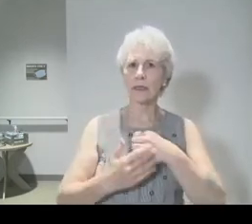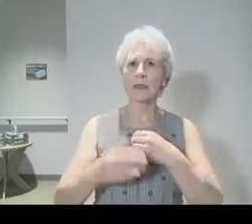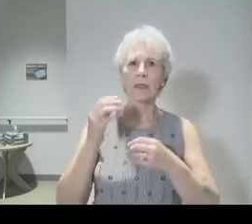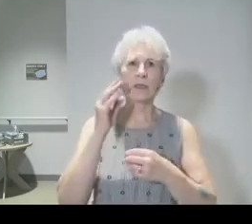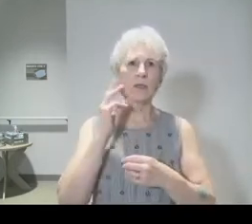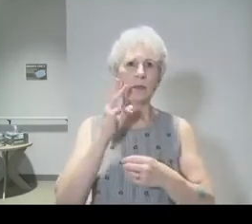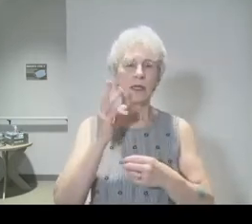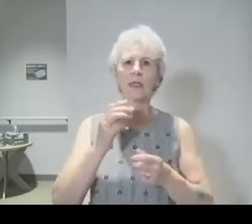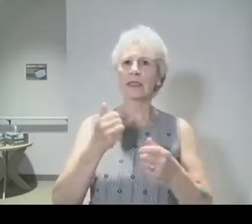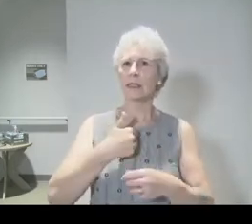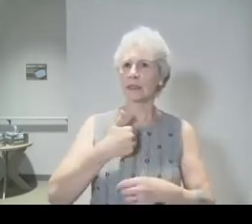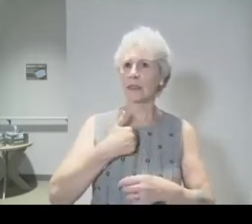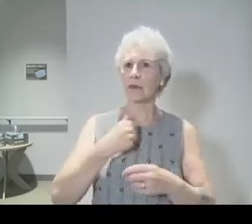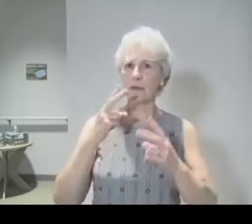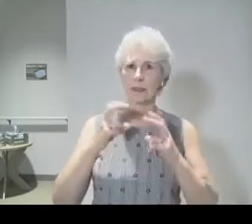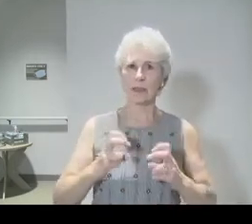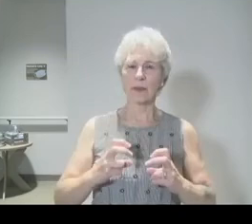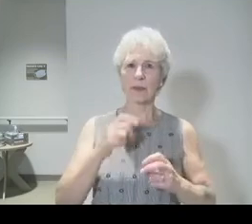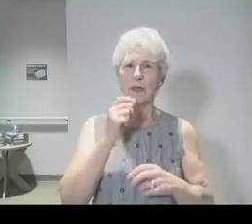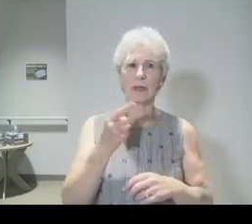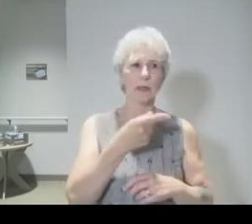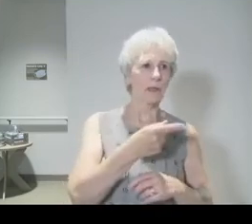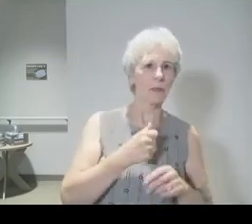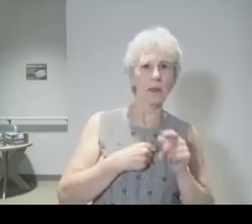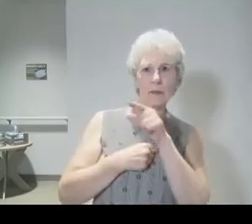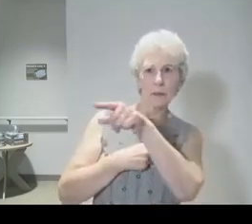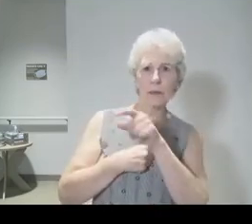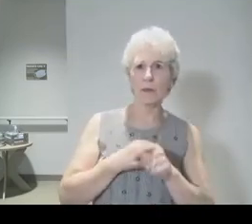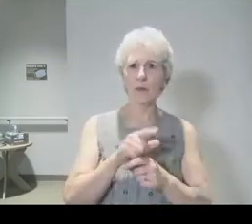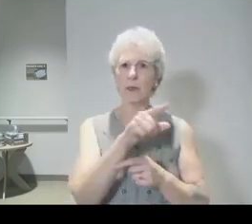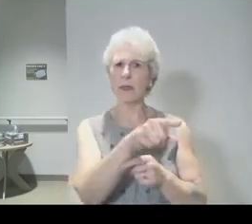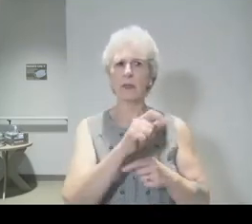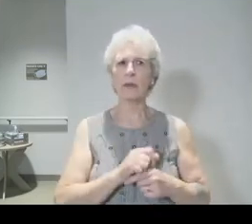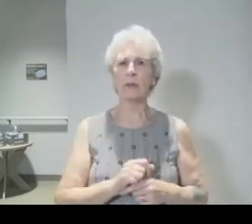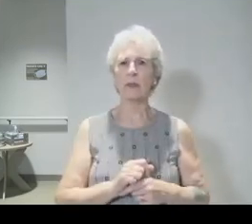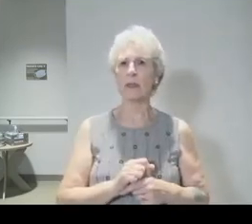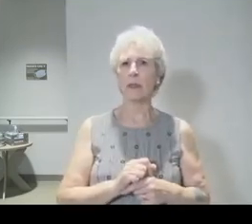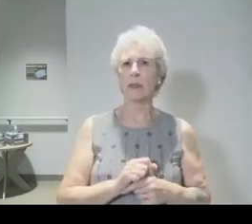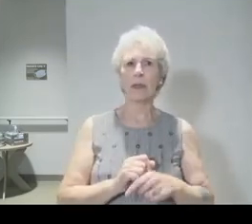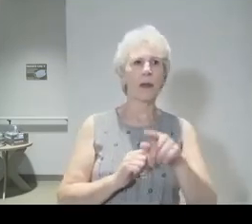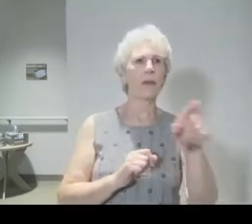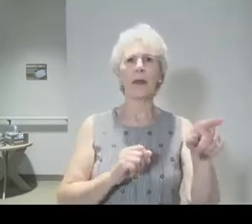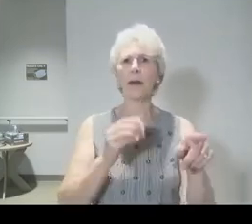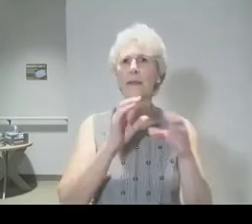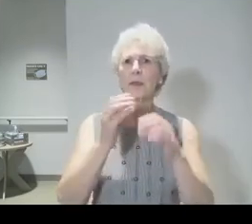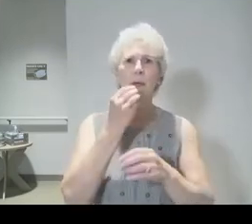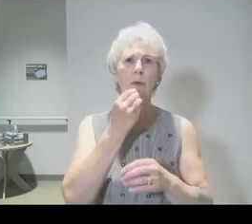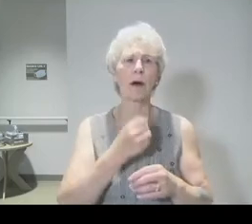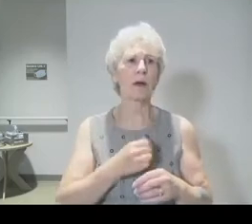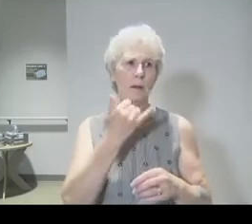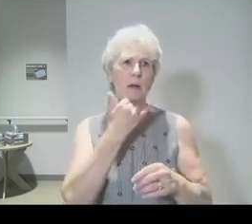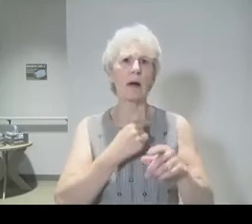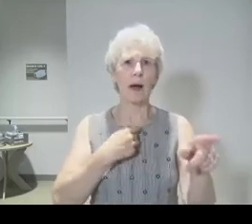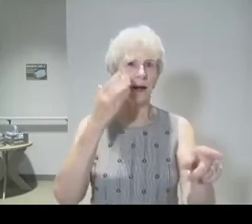Self-examination none of this well what about them over there? They're partaking of this wrongly because I know